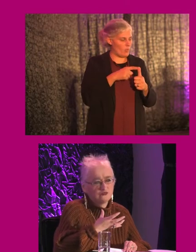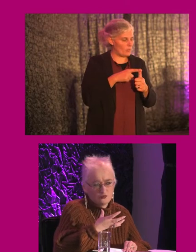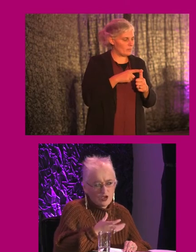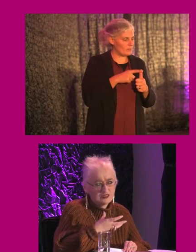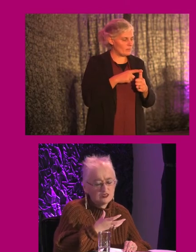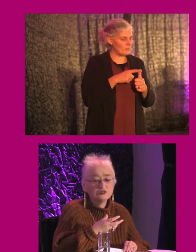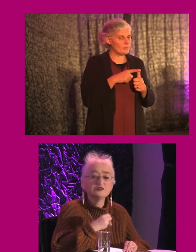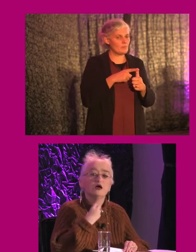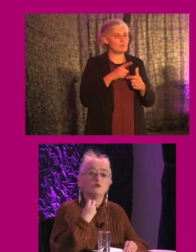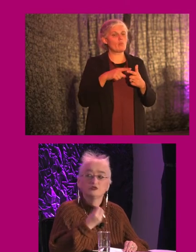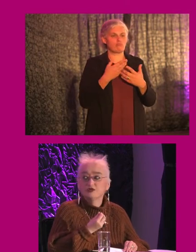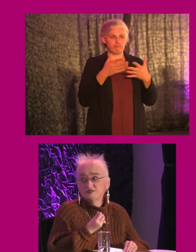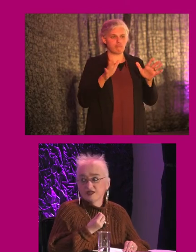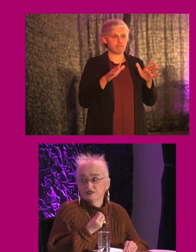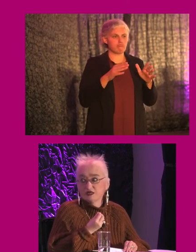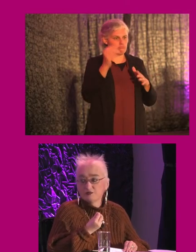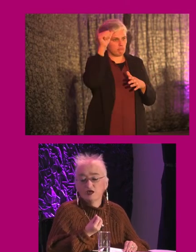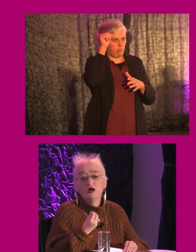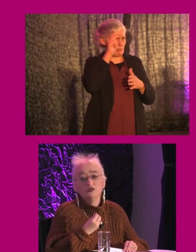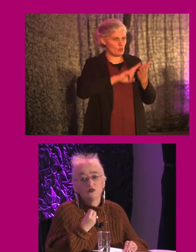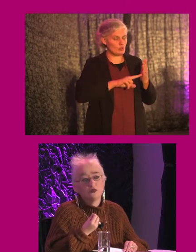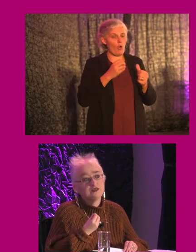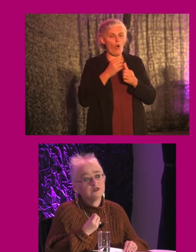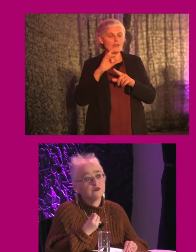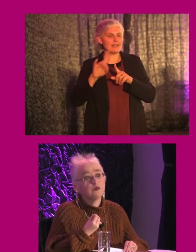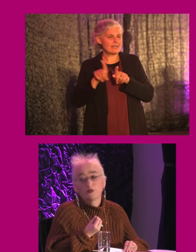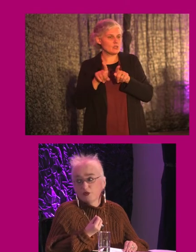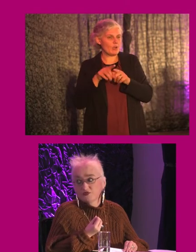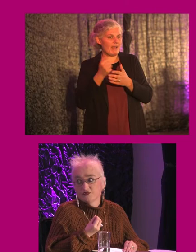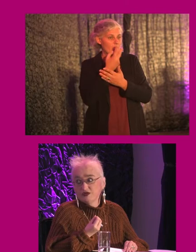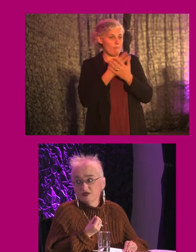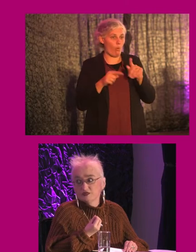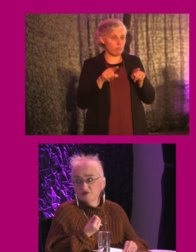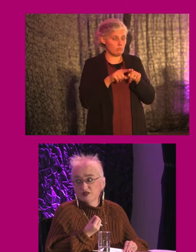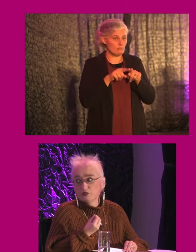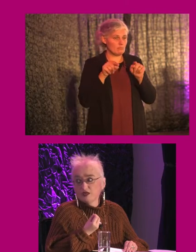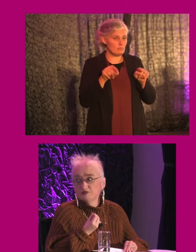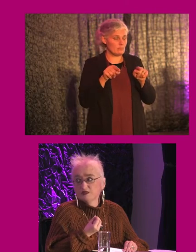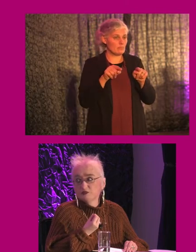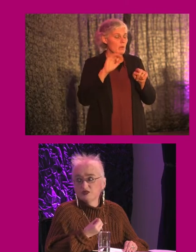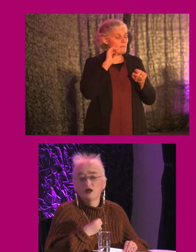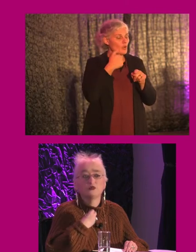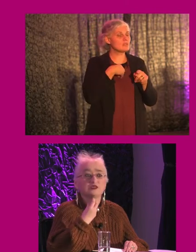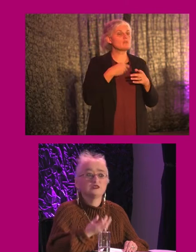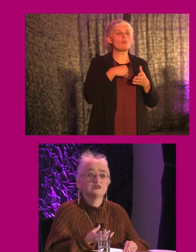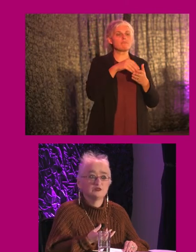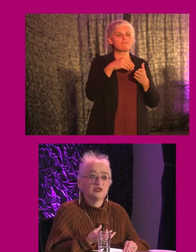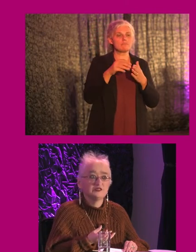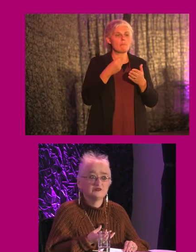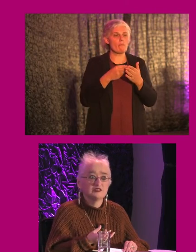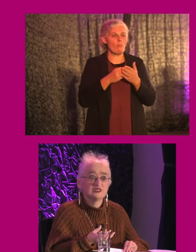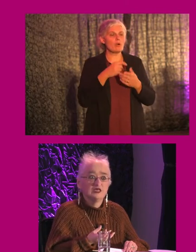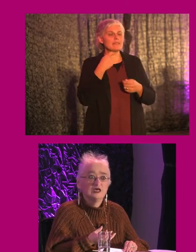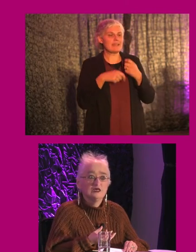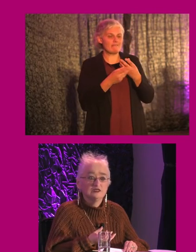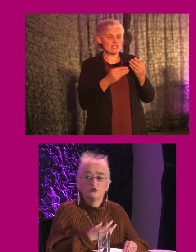widely used, but there is a second type. So what we did is we bought both, because we felt why spend the money on putting in a Changing Places